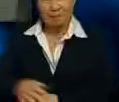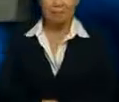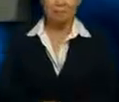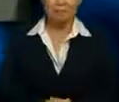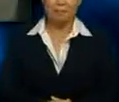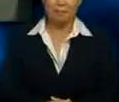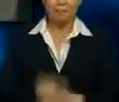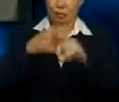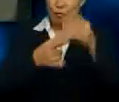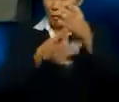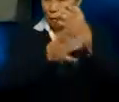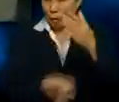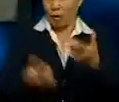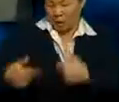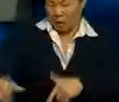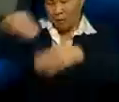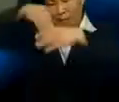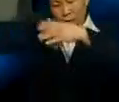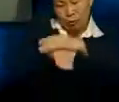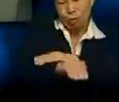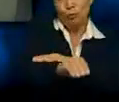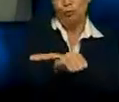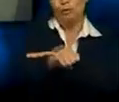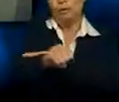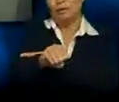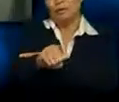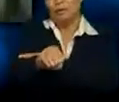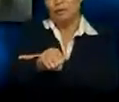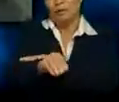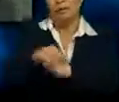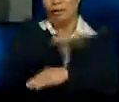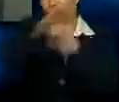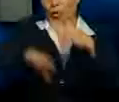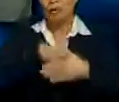Only oil is allowed to pass through the screen, and the foreign materials will be read off.